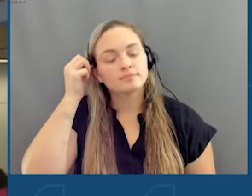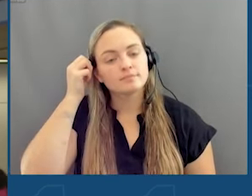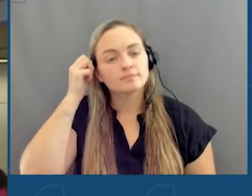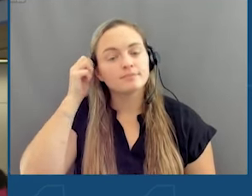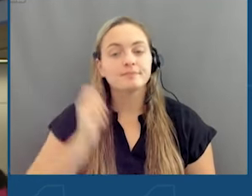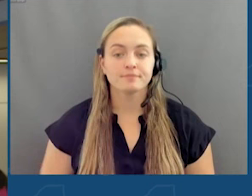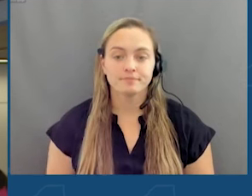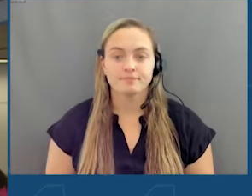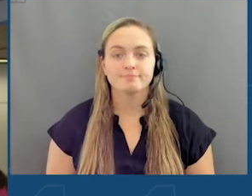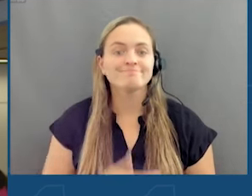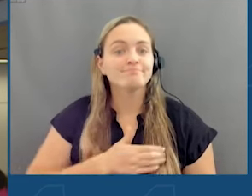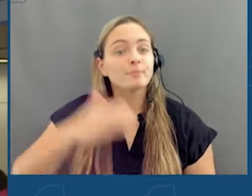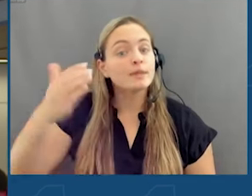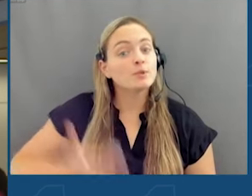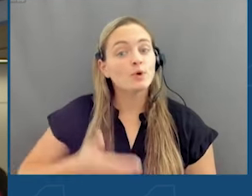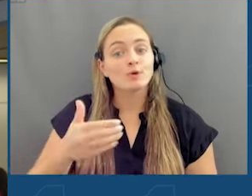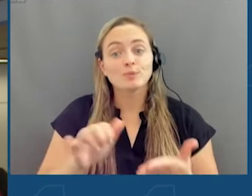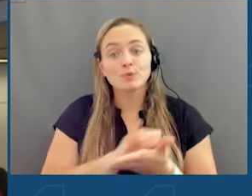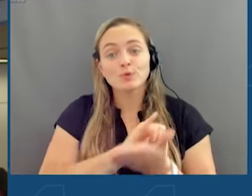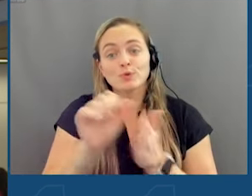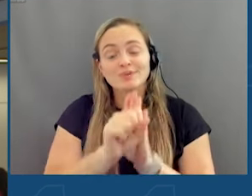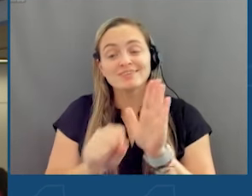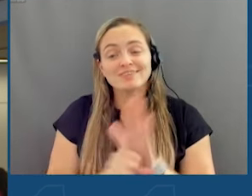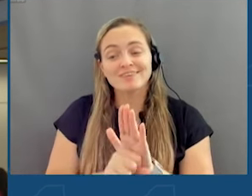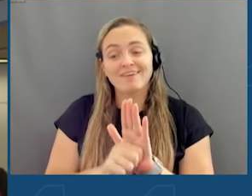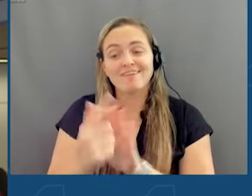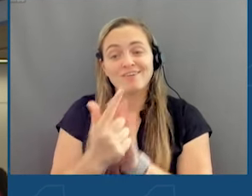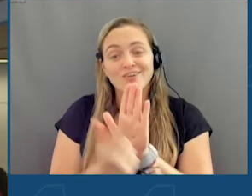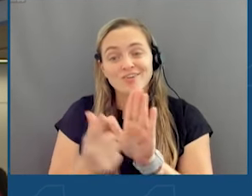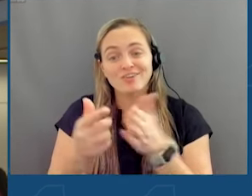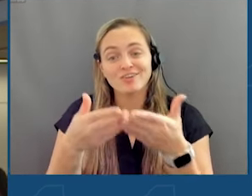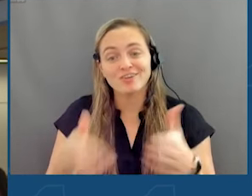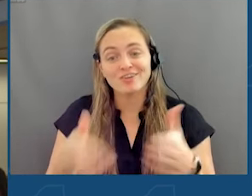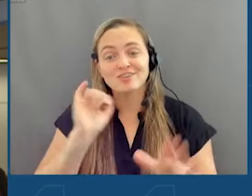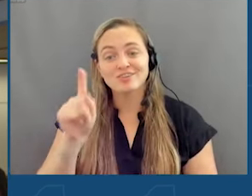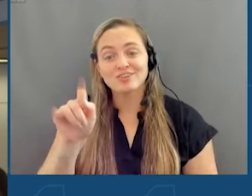Please welcome the New York State Attorney General Letitia James.